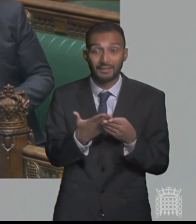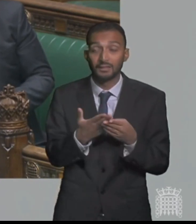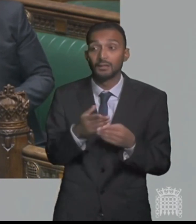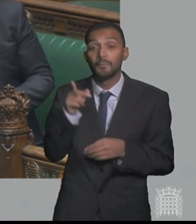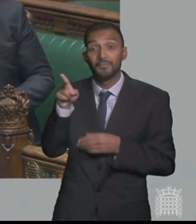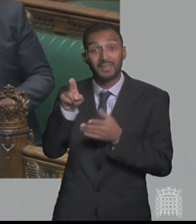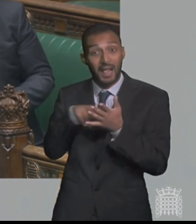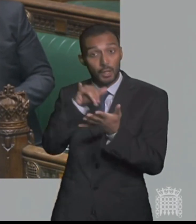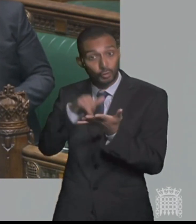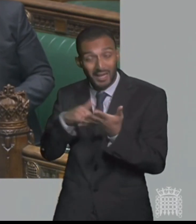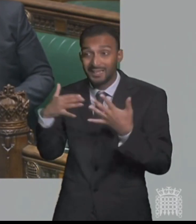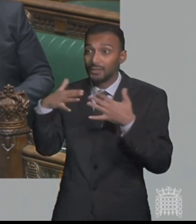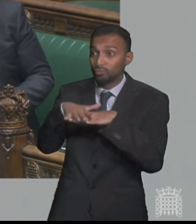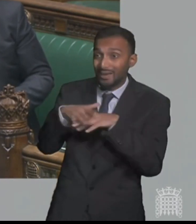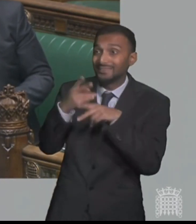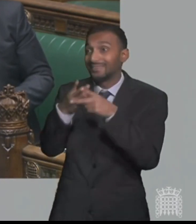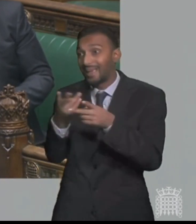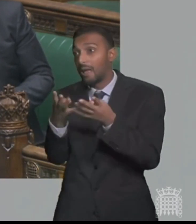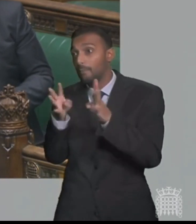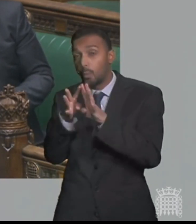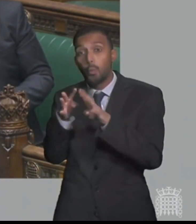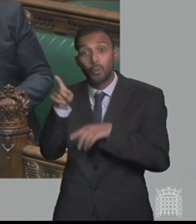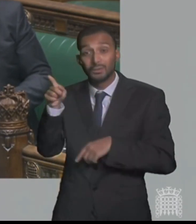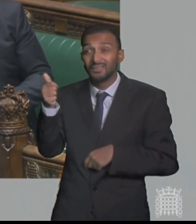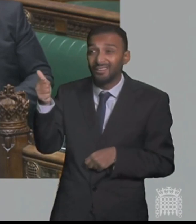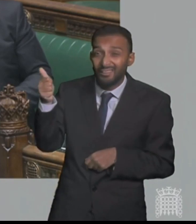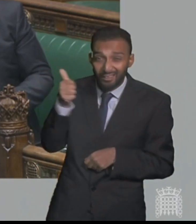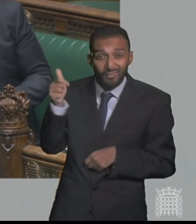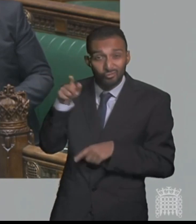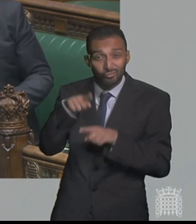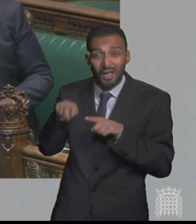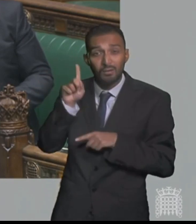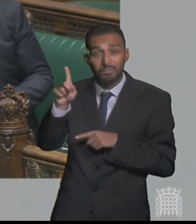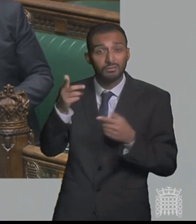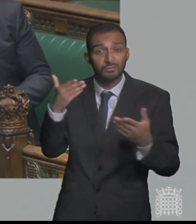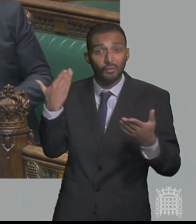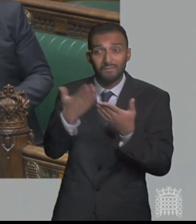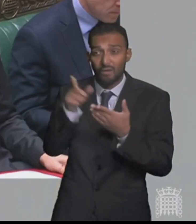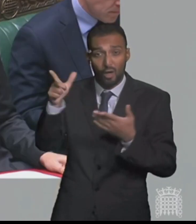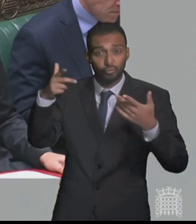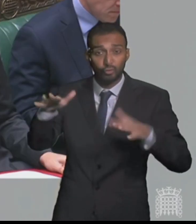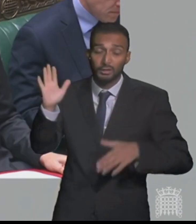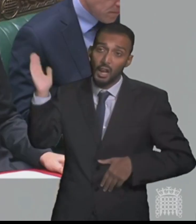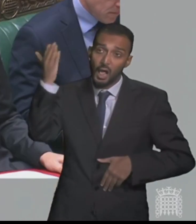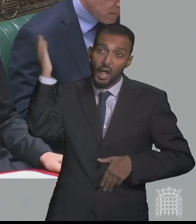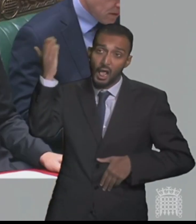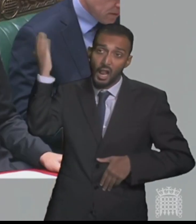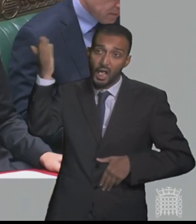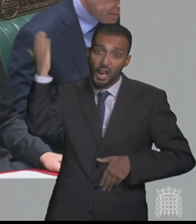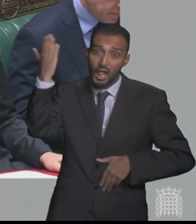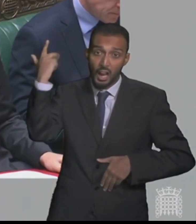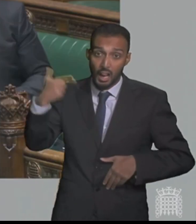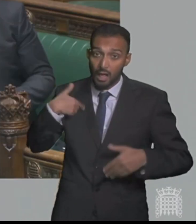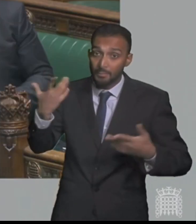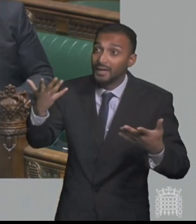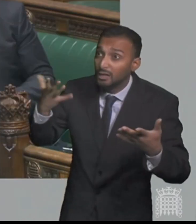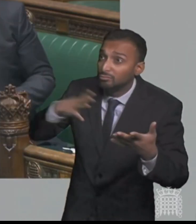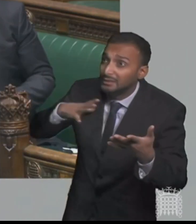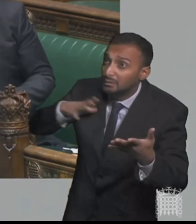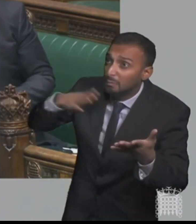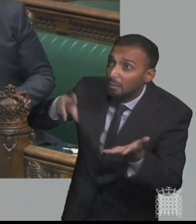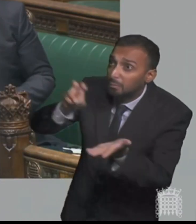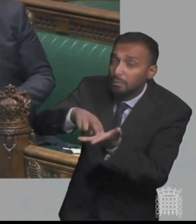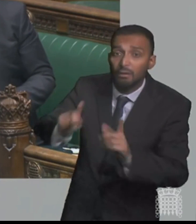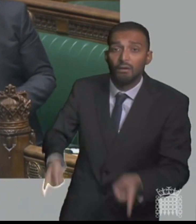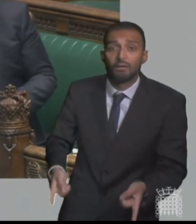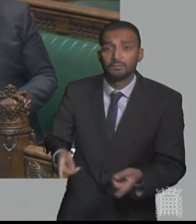we have so far are PowerPoint presentations rather than bookable appointments. What hope can he offer to Westonians who've paid their taxes but aren't getting any